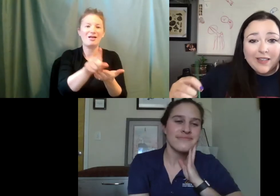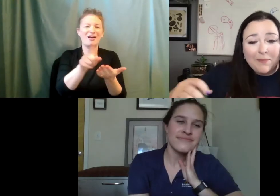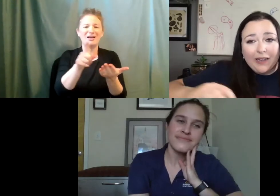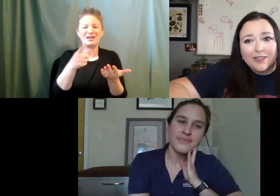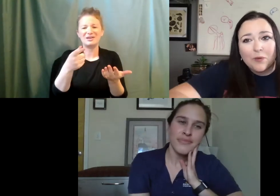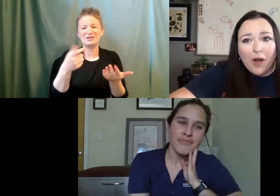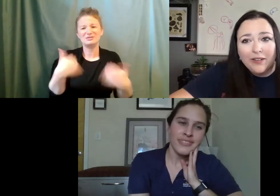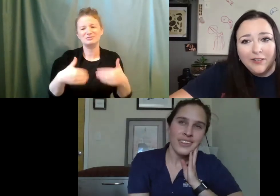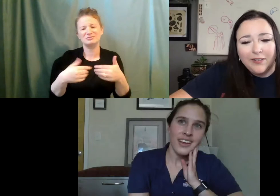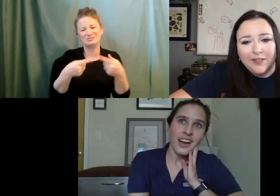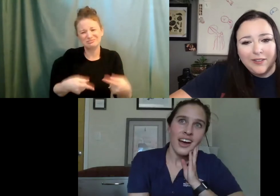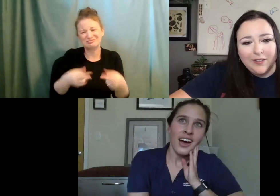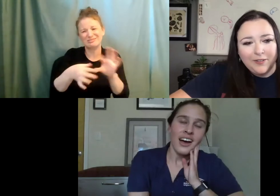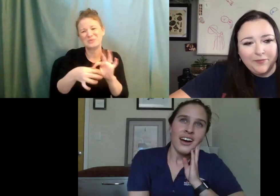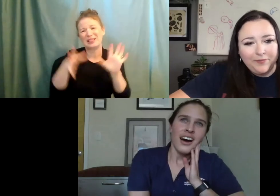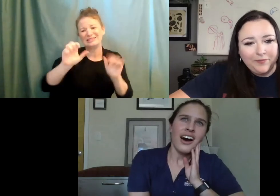releasing back into the wild?